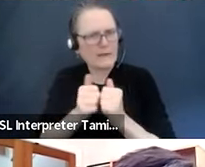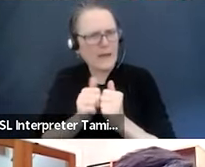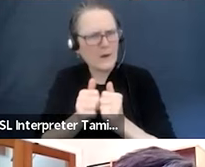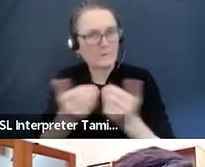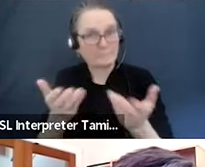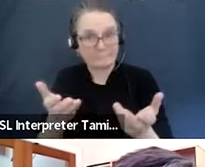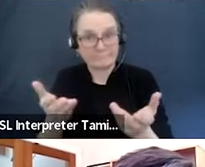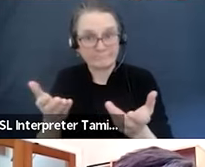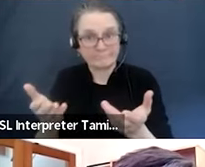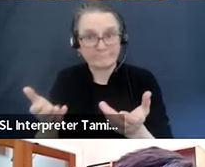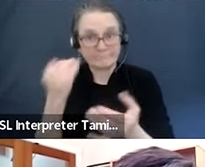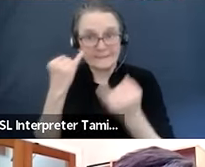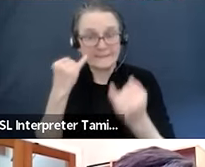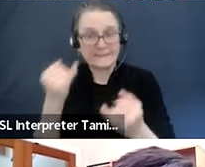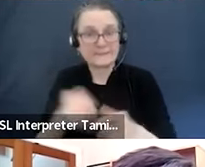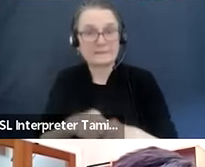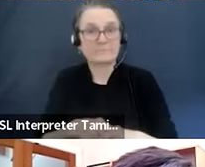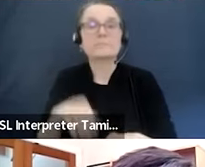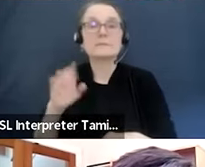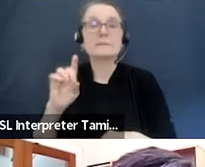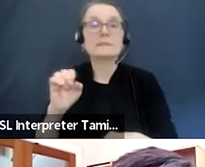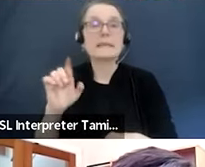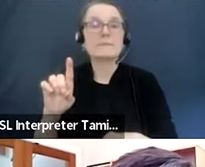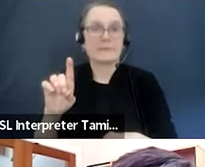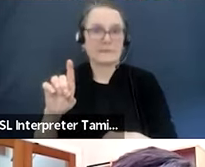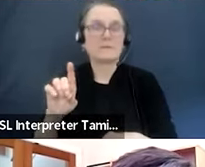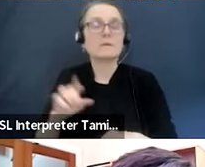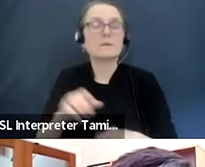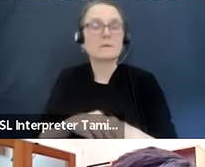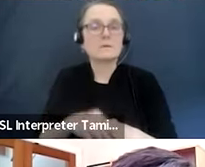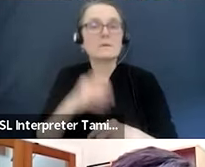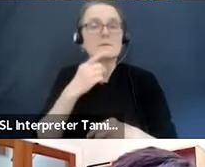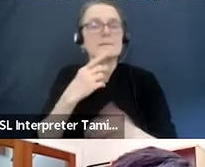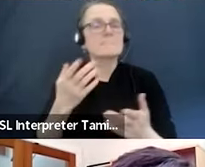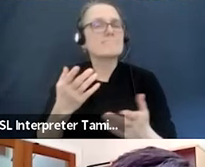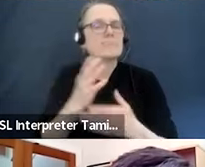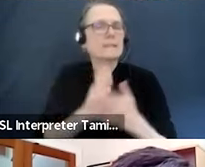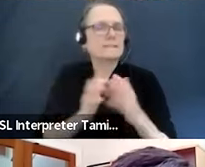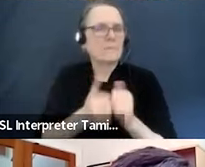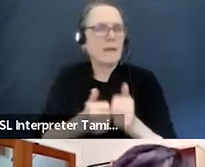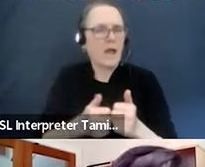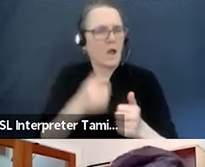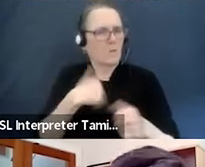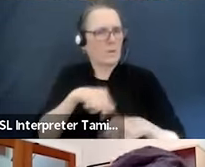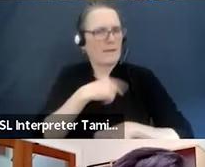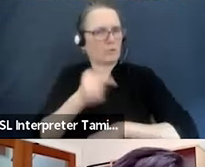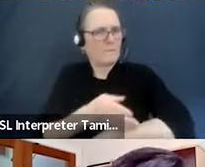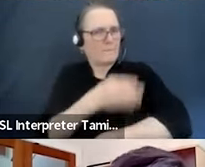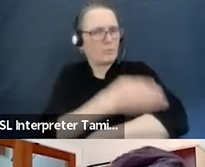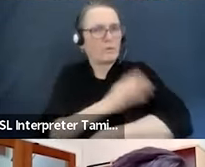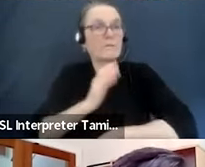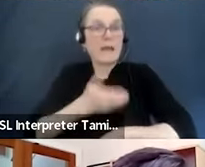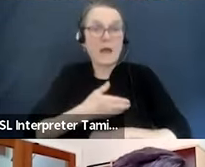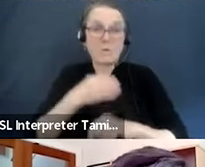I think one thing that comes to my mind is somehow sharpening our storytelling and making